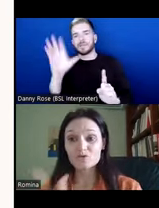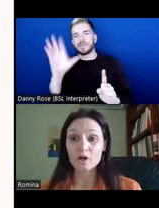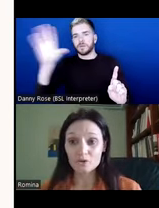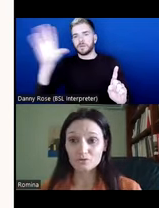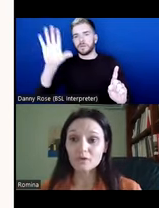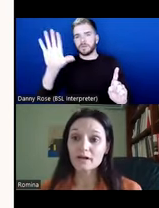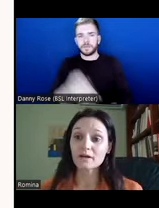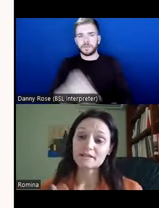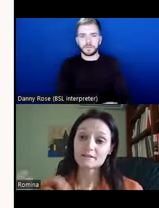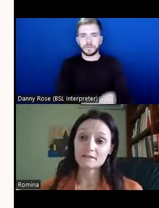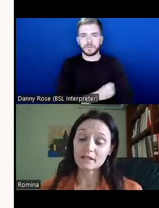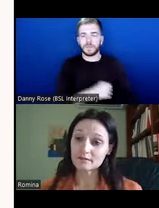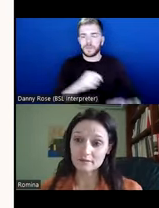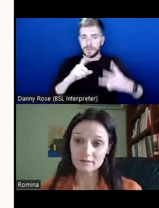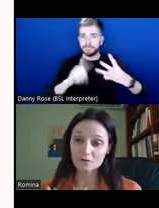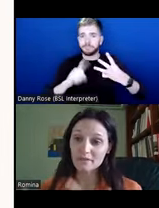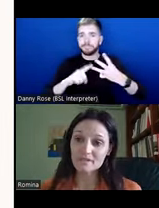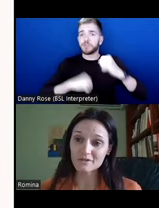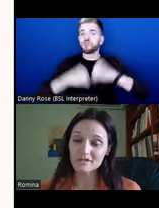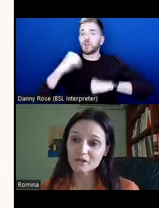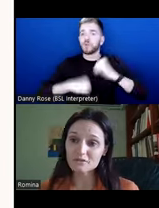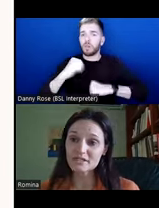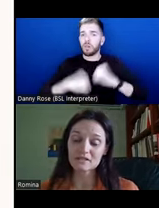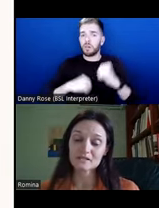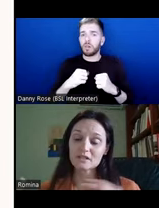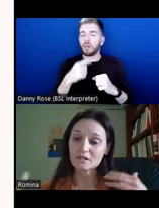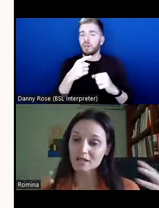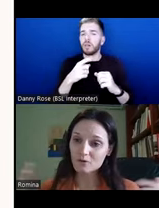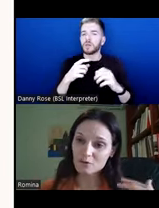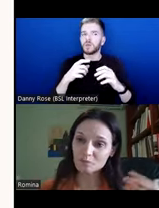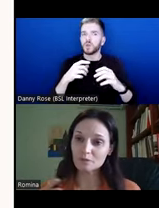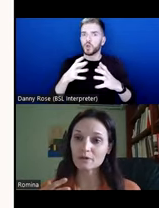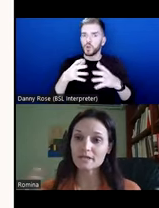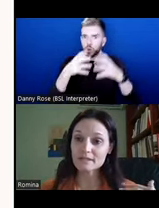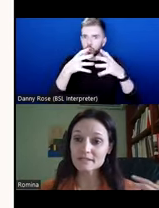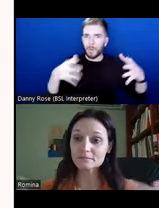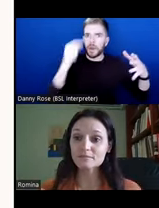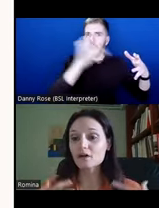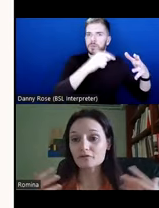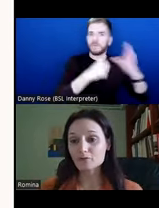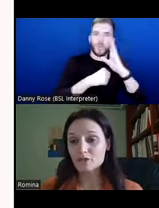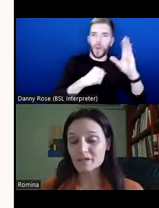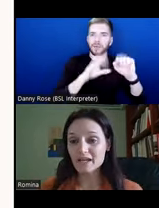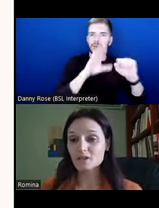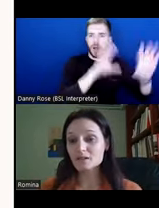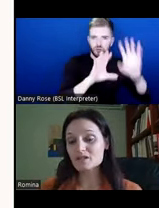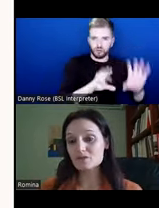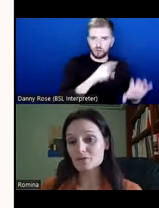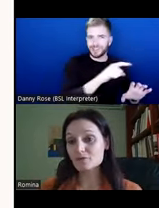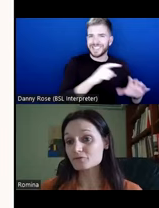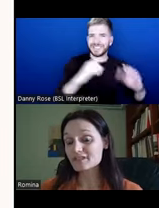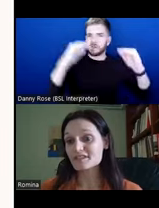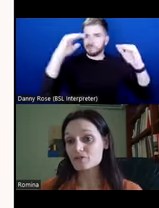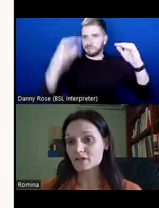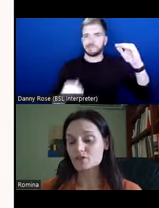material and structural. The dominance of Western countries and this inequitable system of knowledge production continues